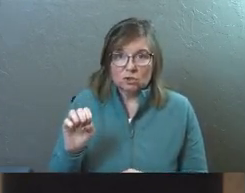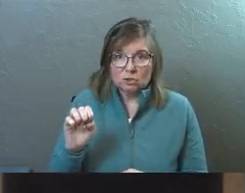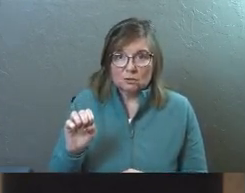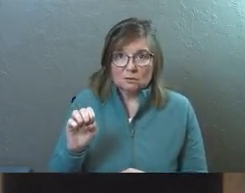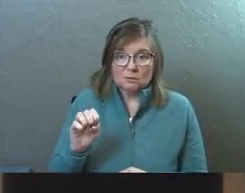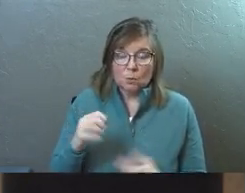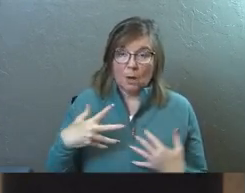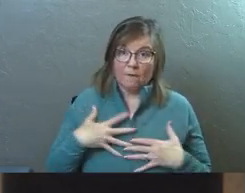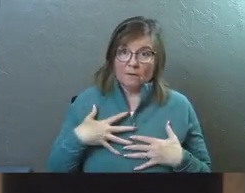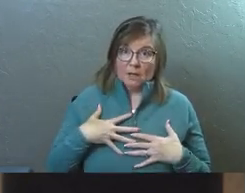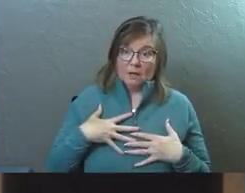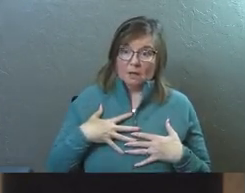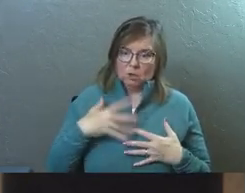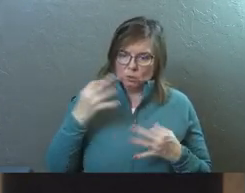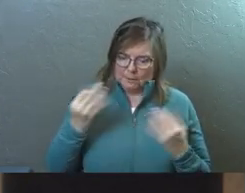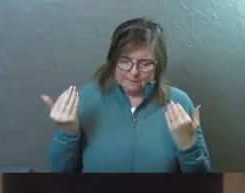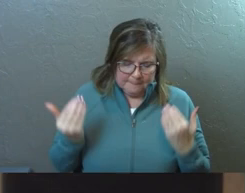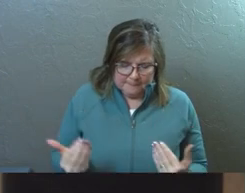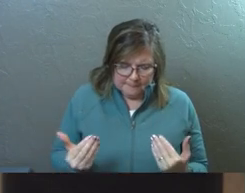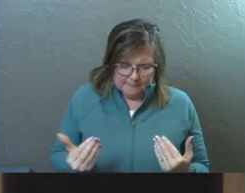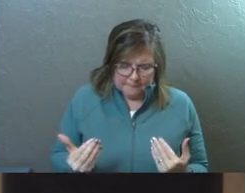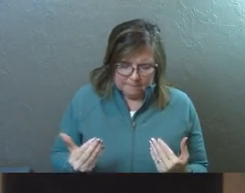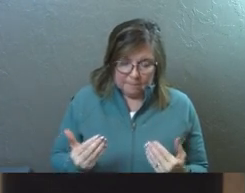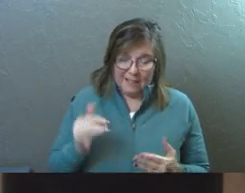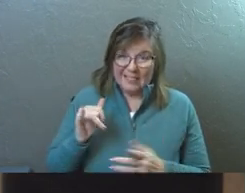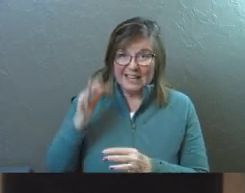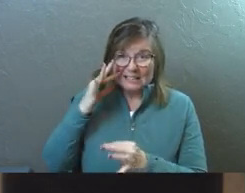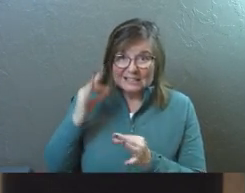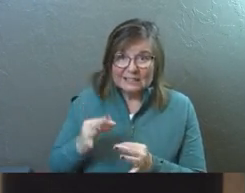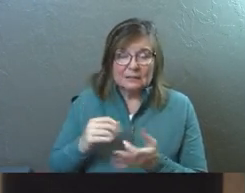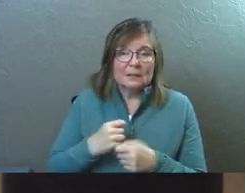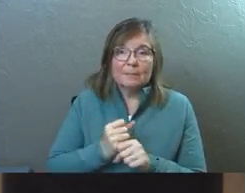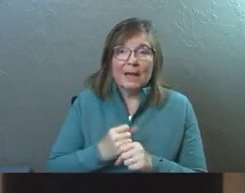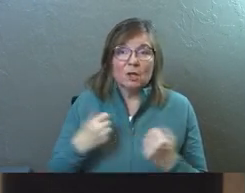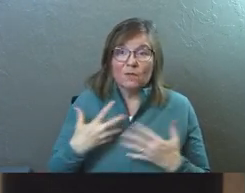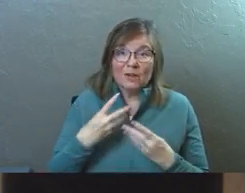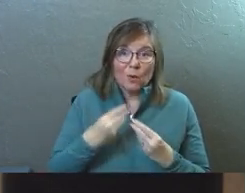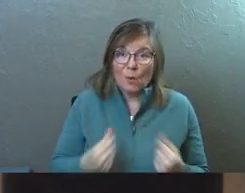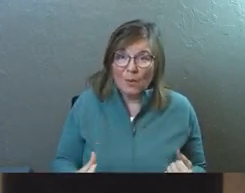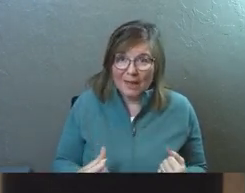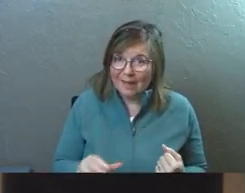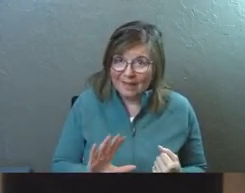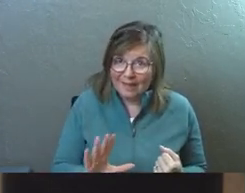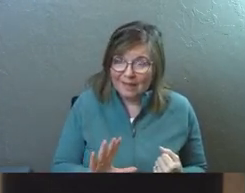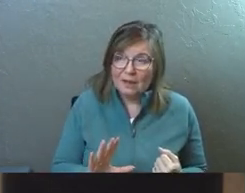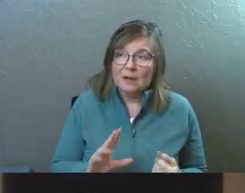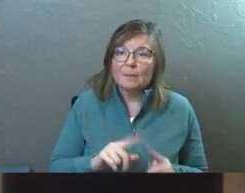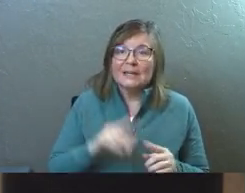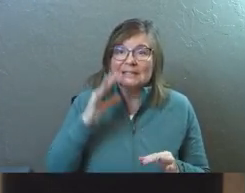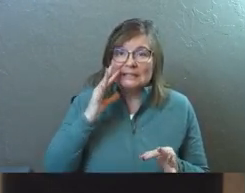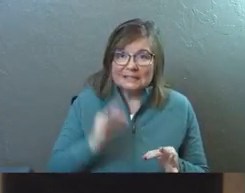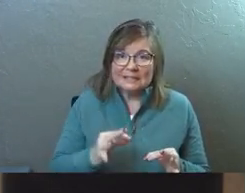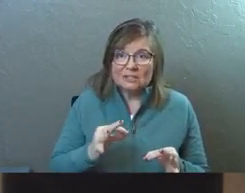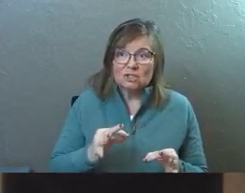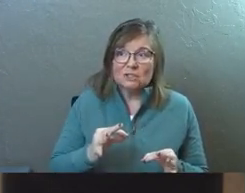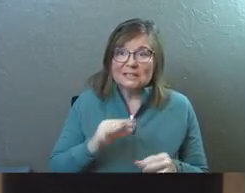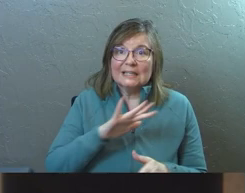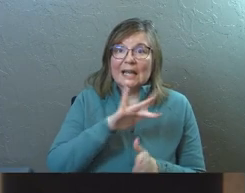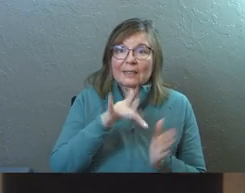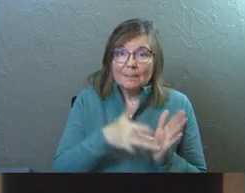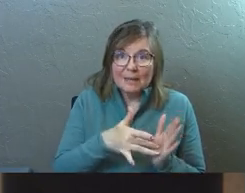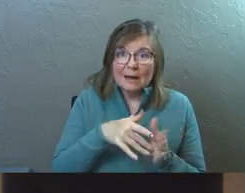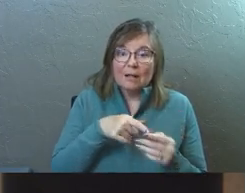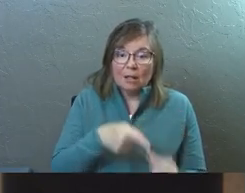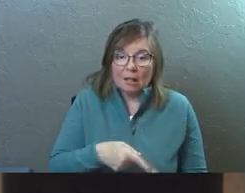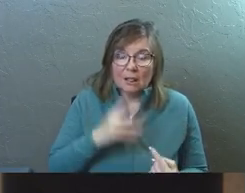decision. And your courageous decision does not make your fears go away. It's the decision you make in the